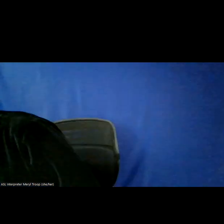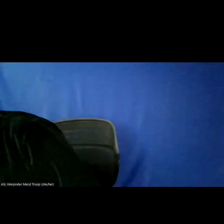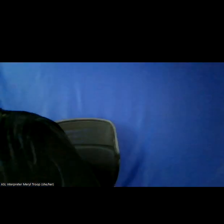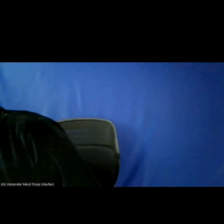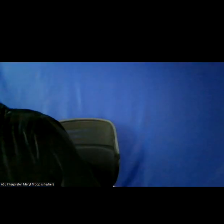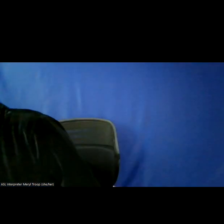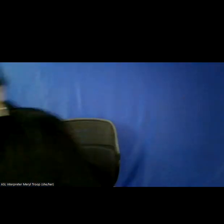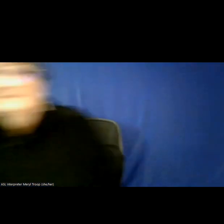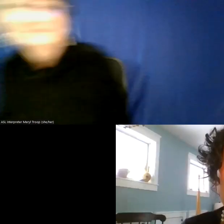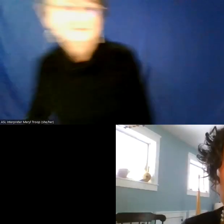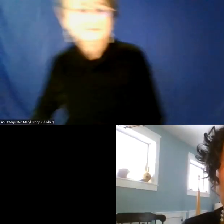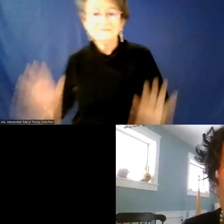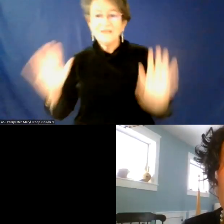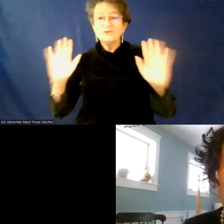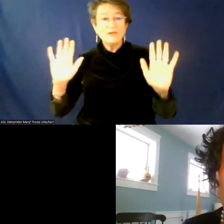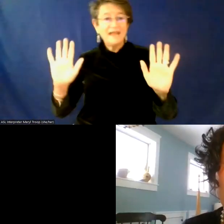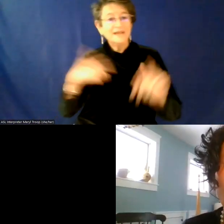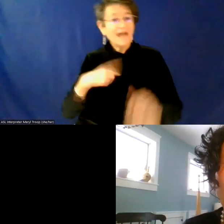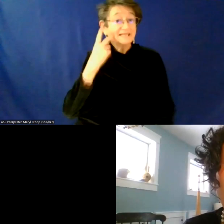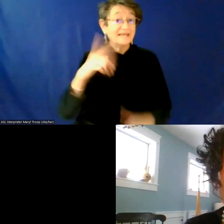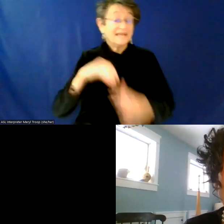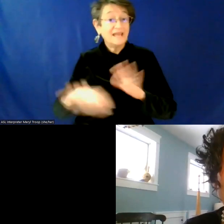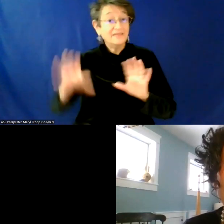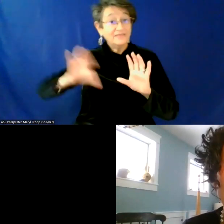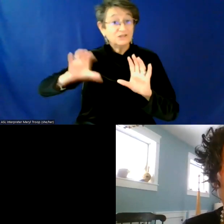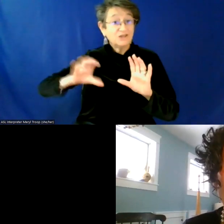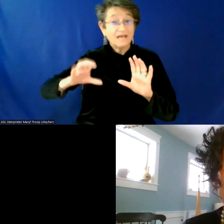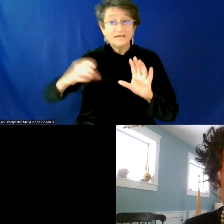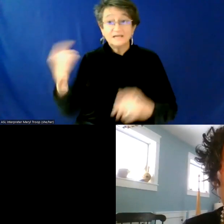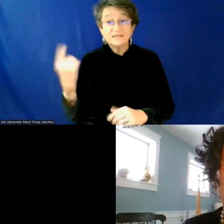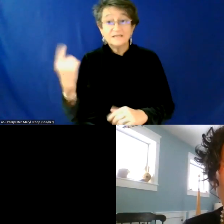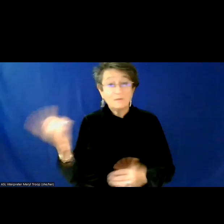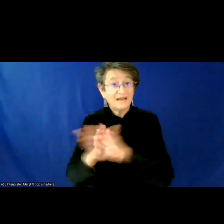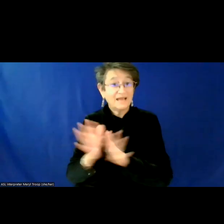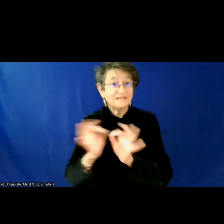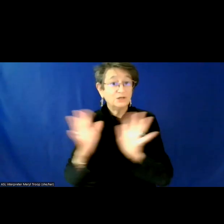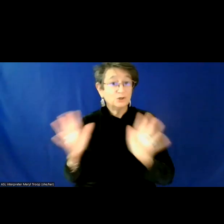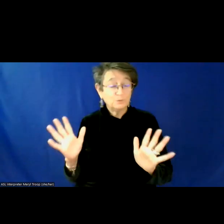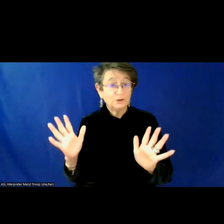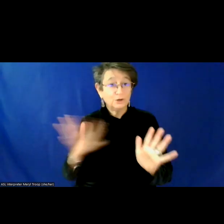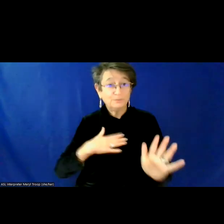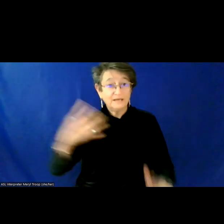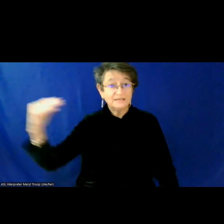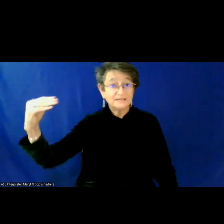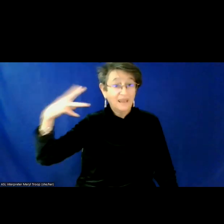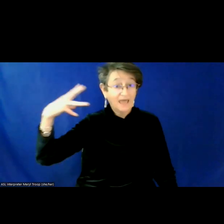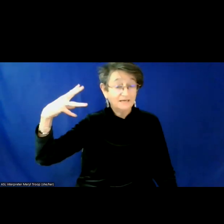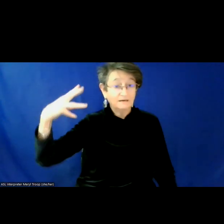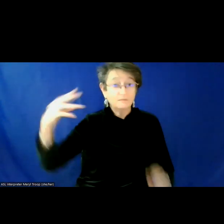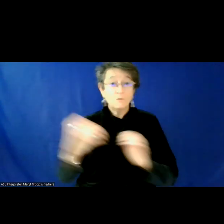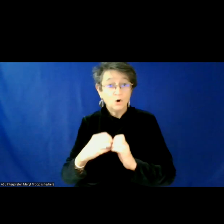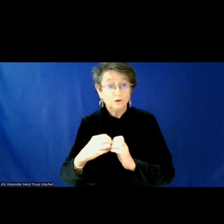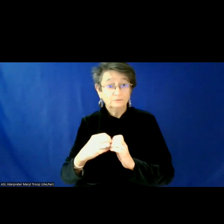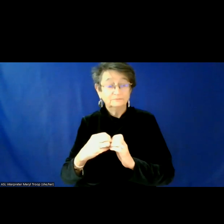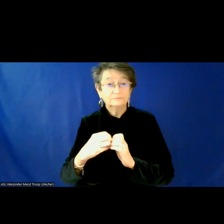Great. Um, so I'm seeing in the chat that someone has asked, um, our interpreter, Meryl, if she is able to, um,